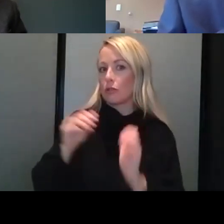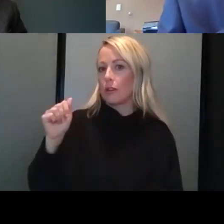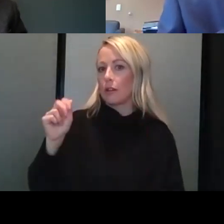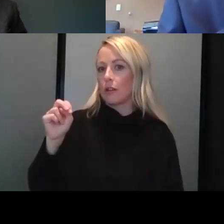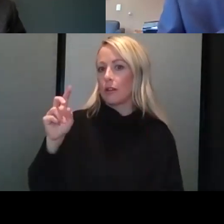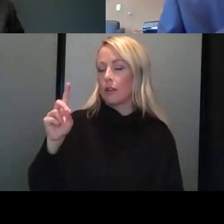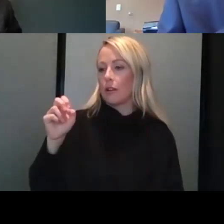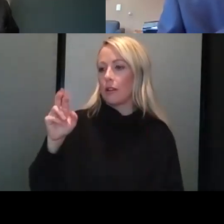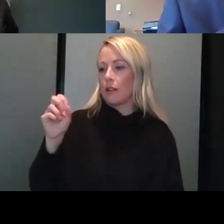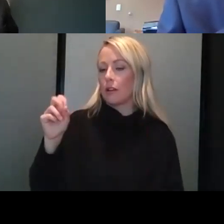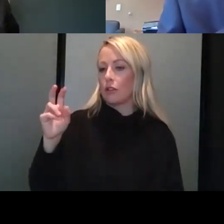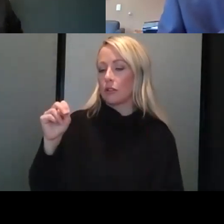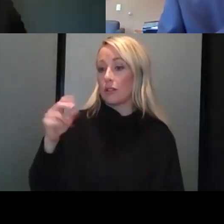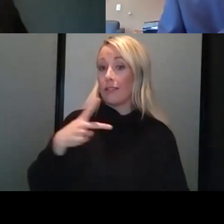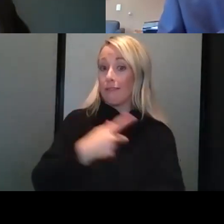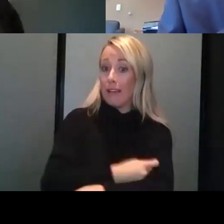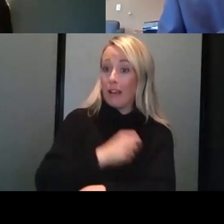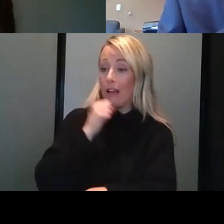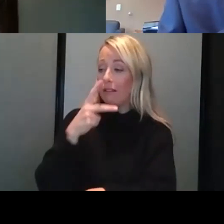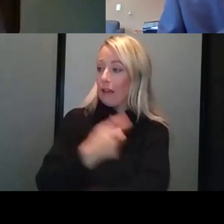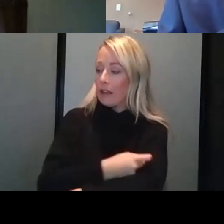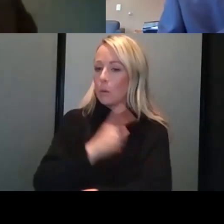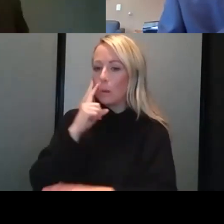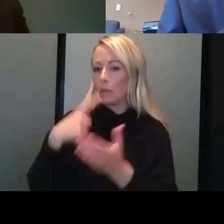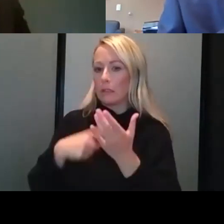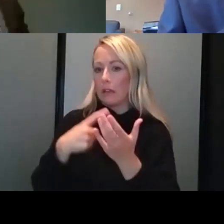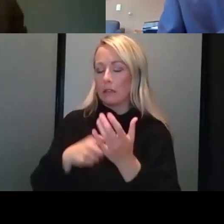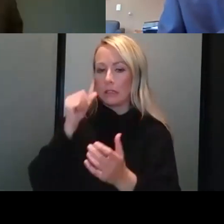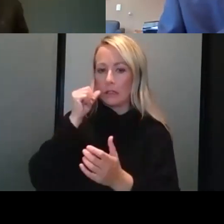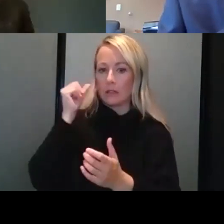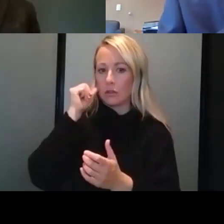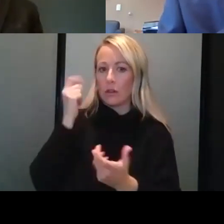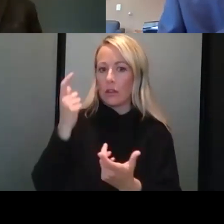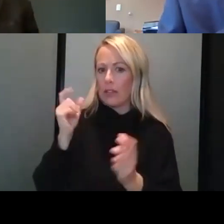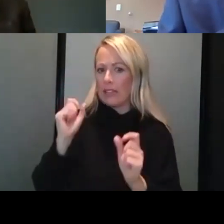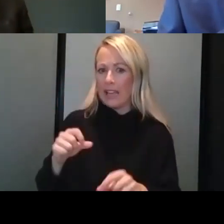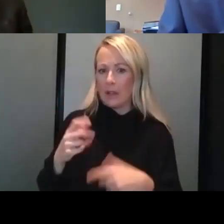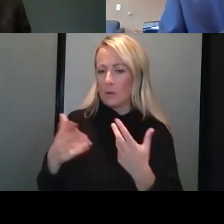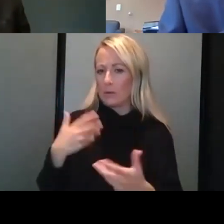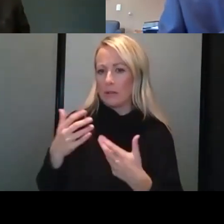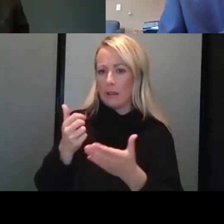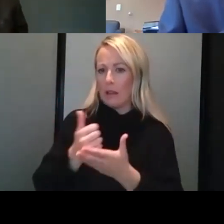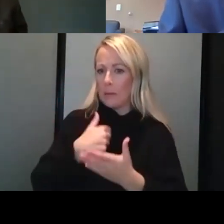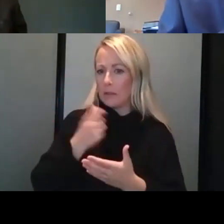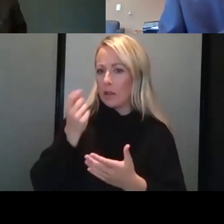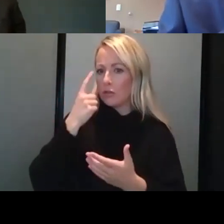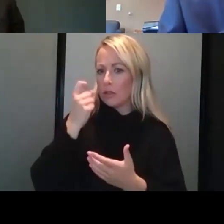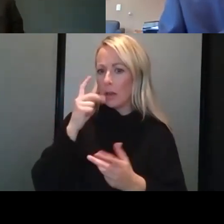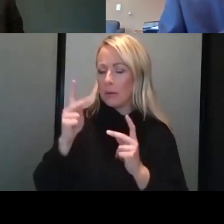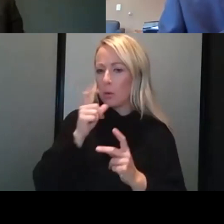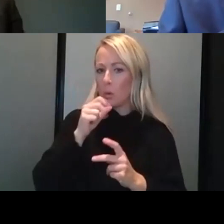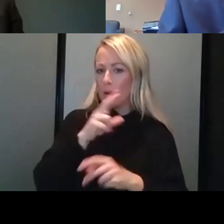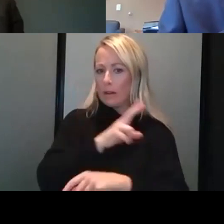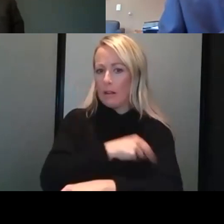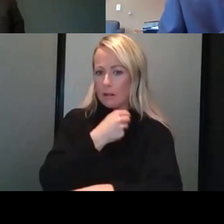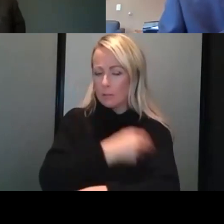Questions about vaccinated or unvaccinated. We were discussing this just yesterday. If you could give us a little understanding for those who are hospitalized. And I know you